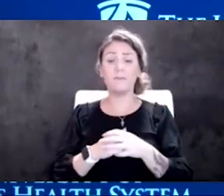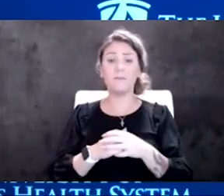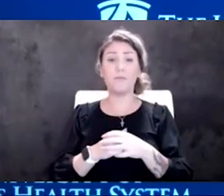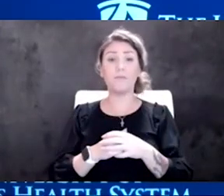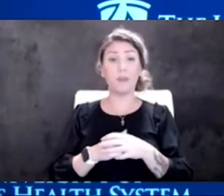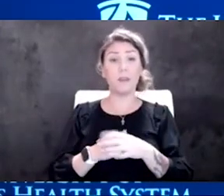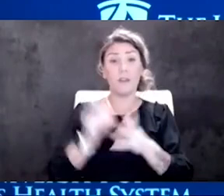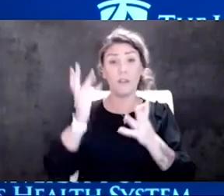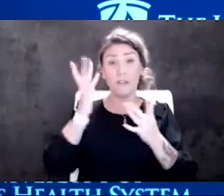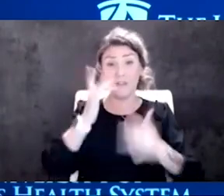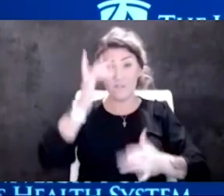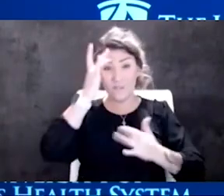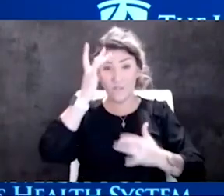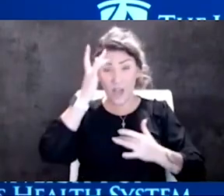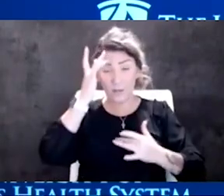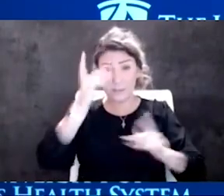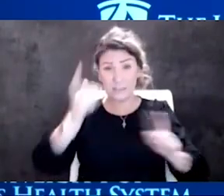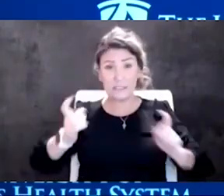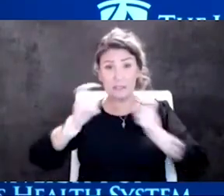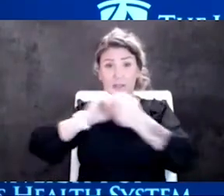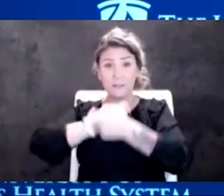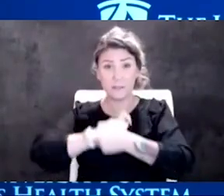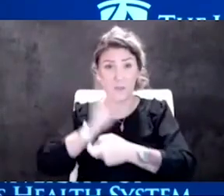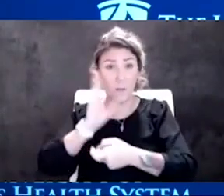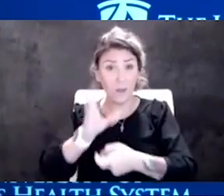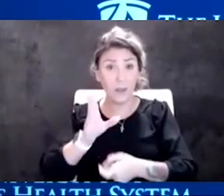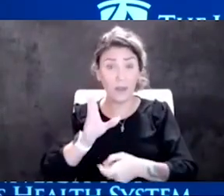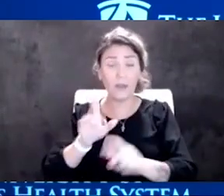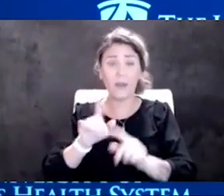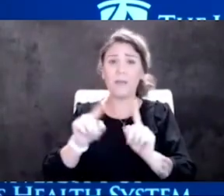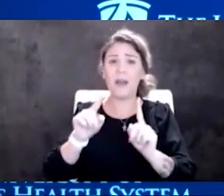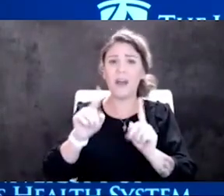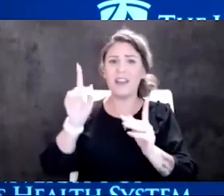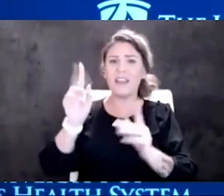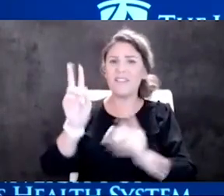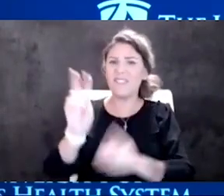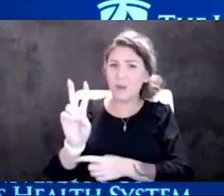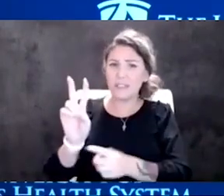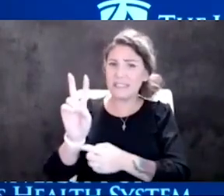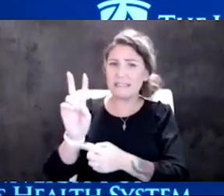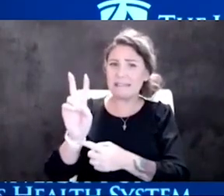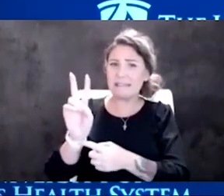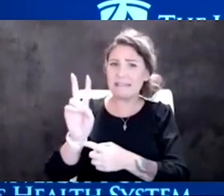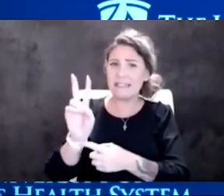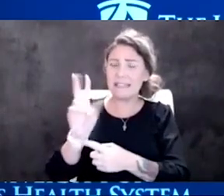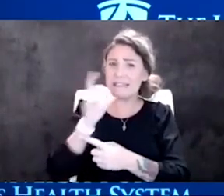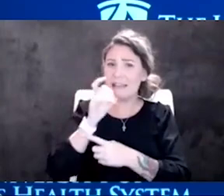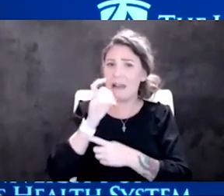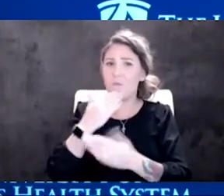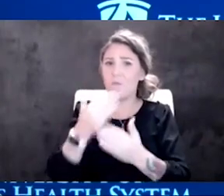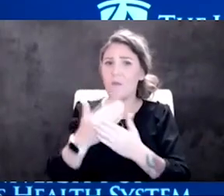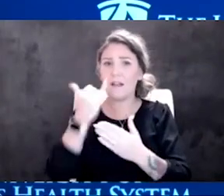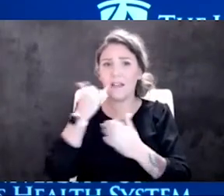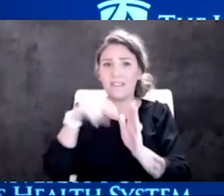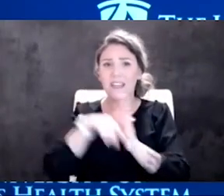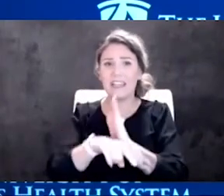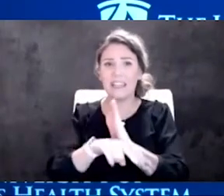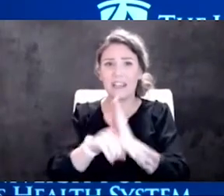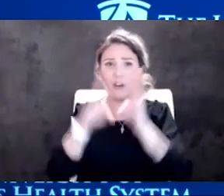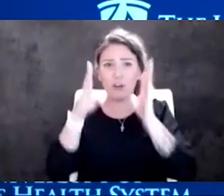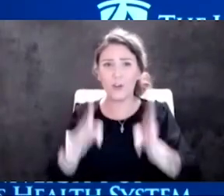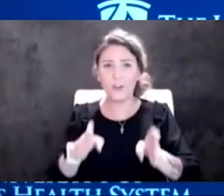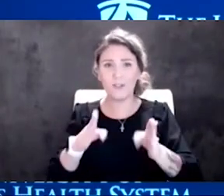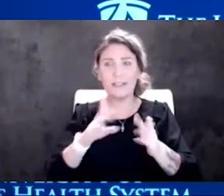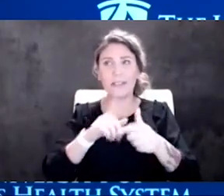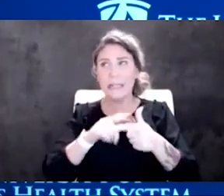evolve. They do change. But viruses don't really do well if they try to kill their hosts because then they can't do what they're meant to do, which is